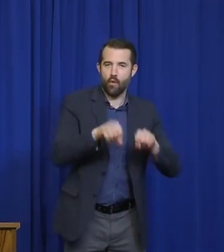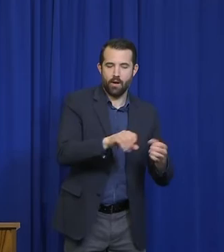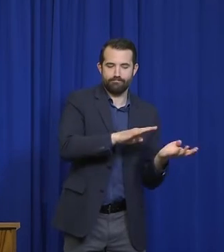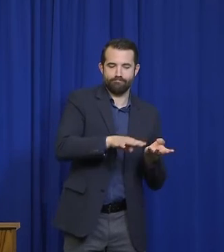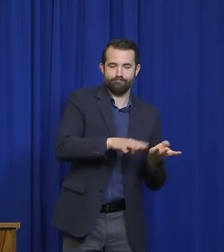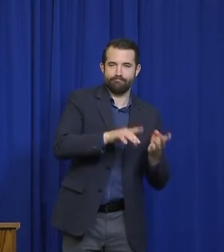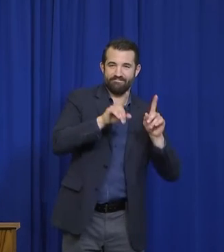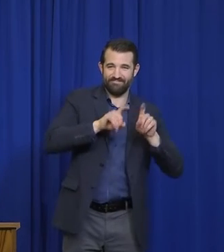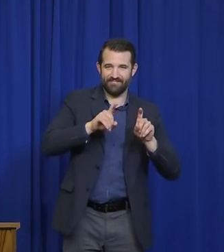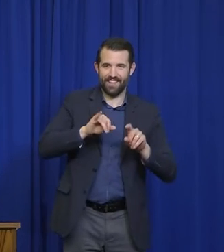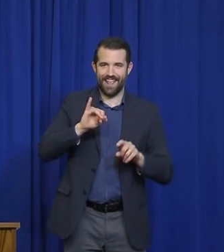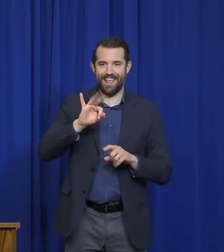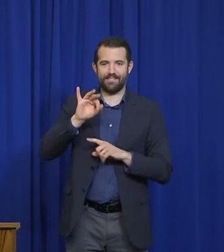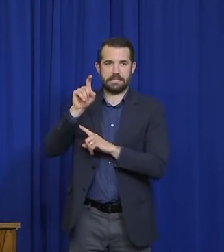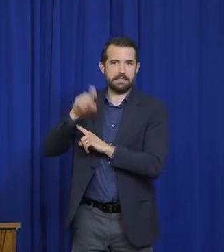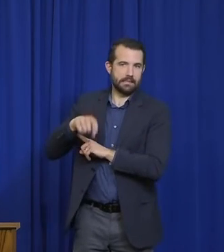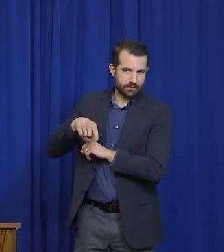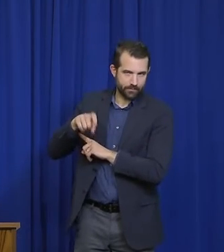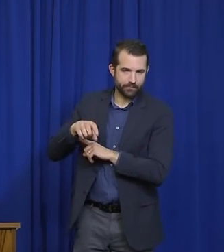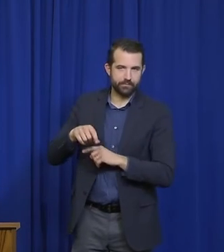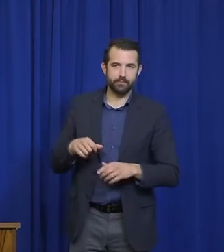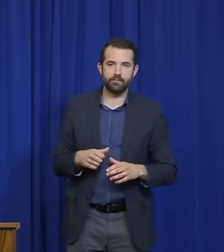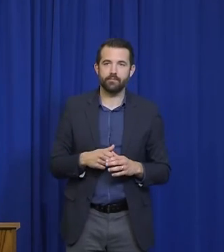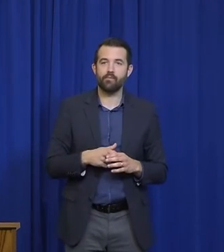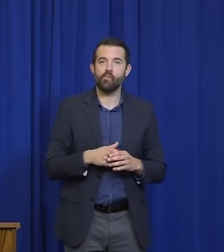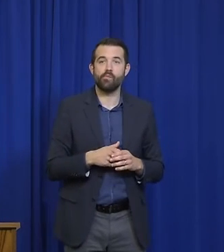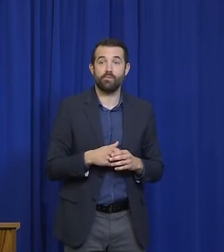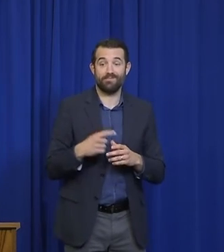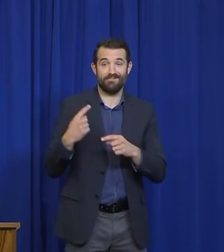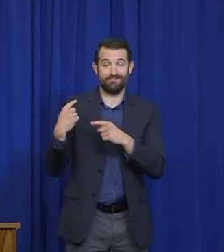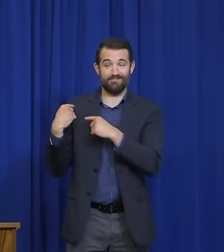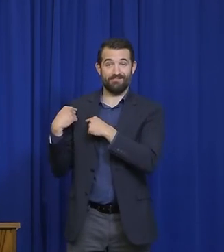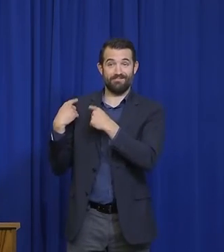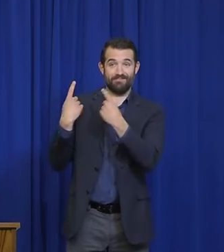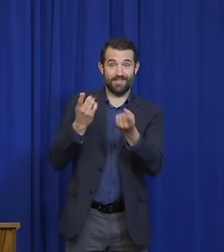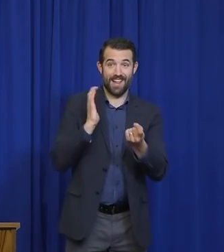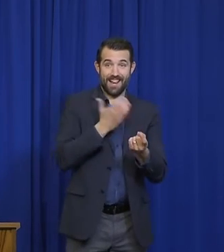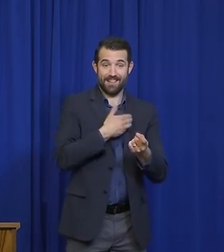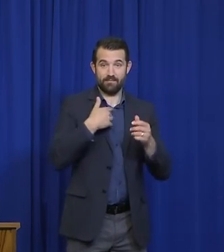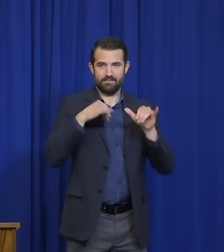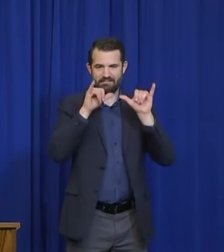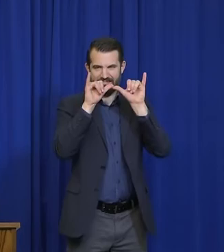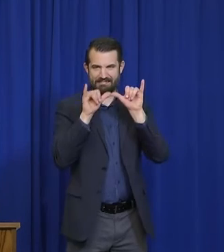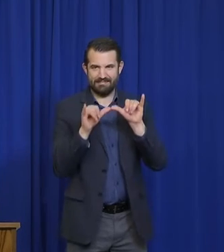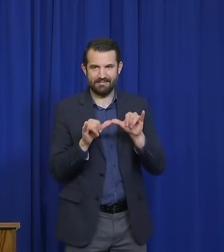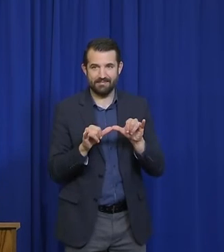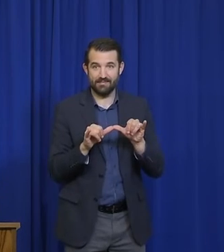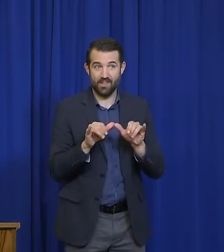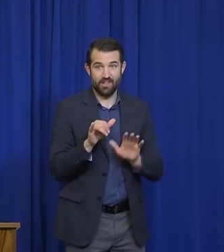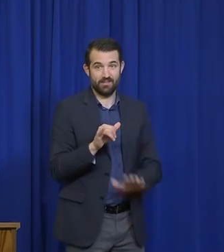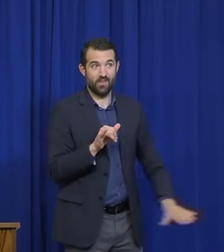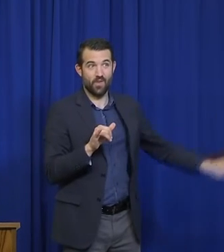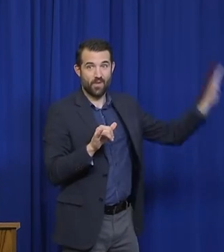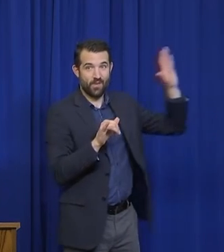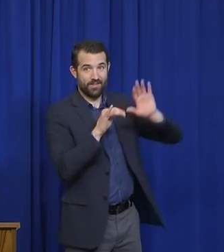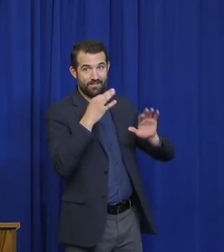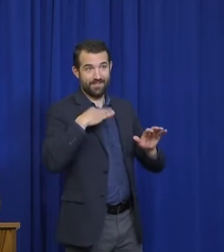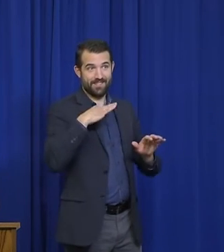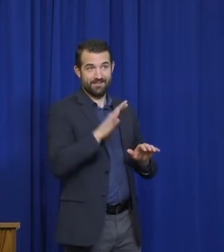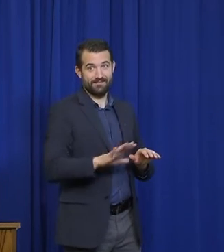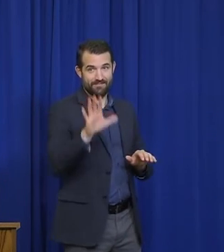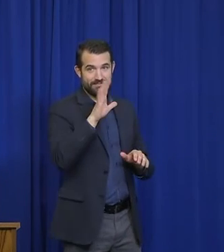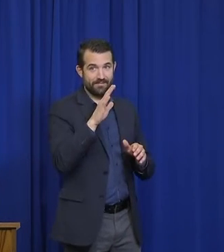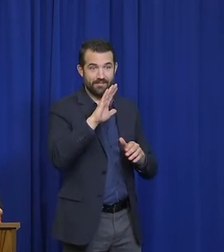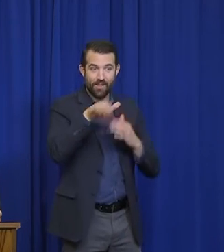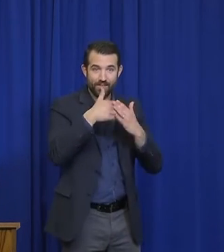that any physician in the state of Maine can offer a test for COVID-19 to any of his or her patients without